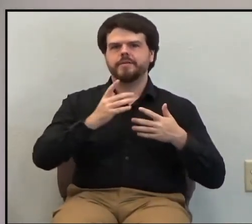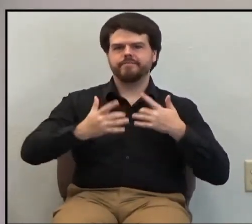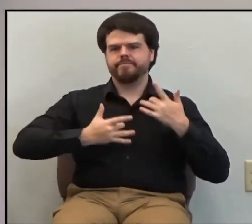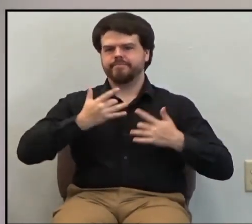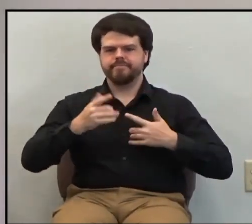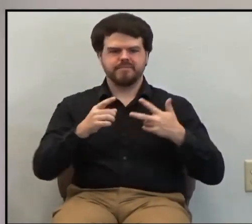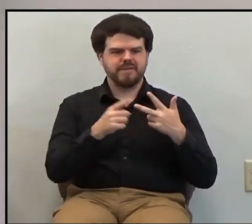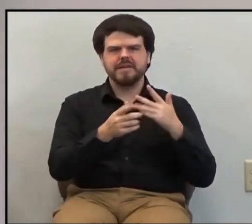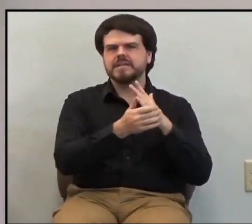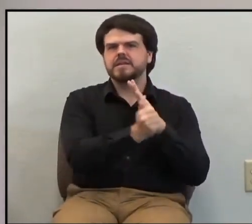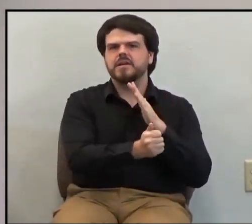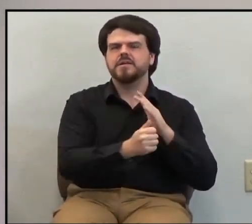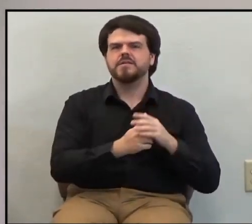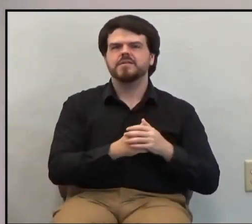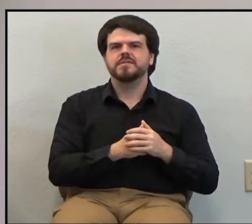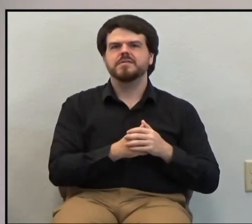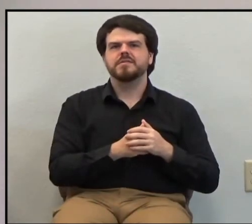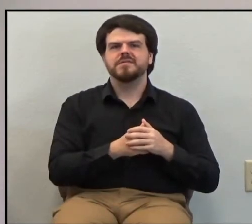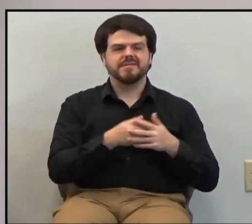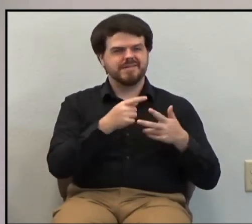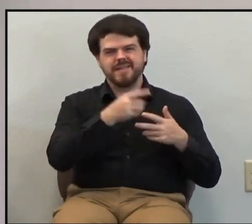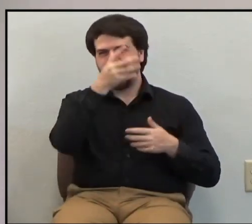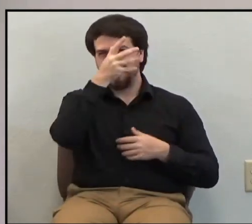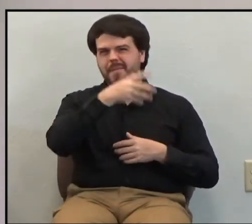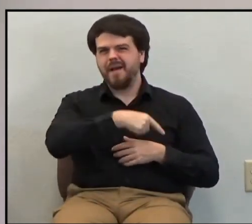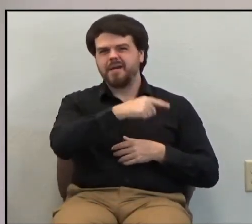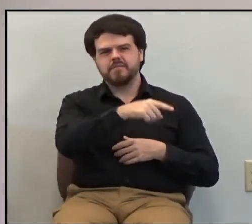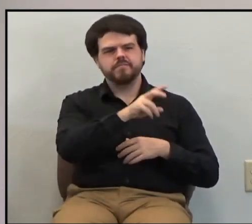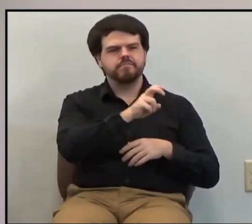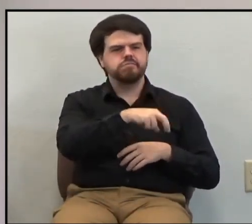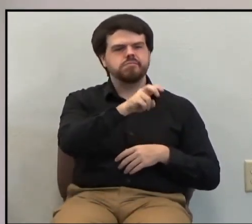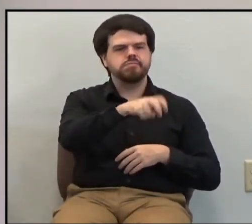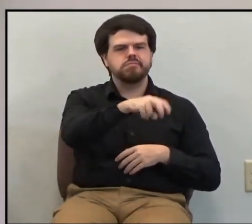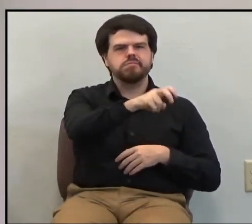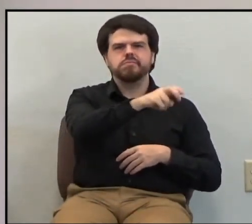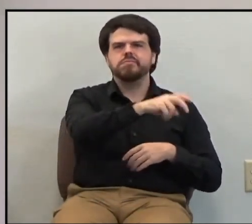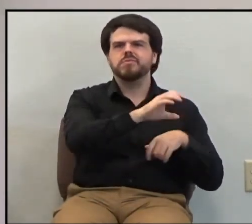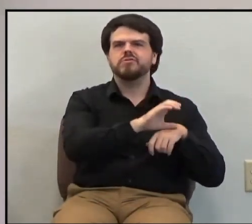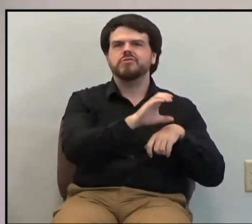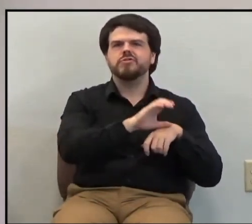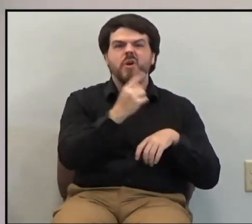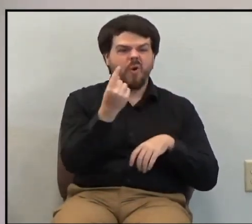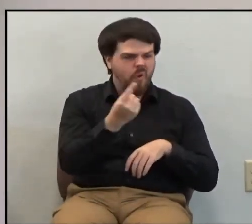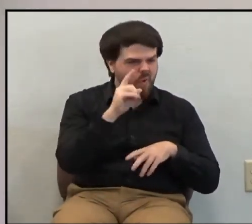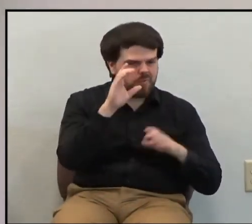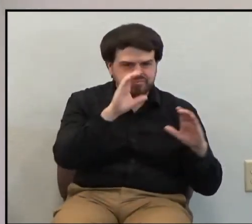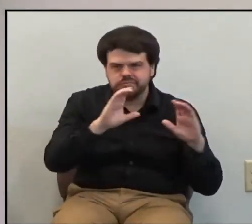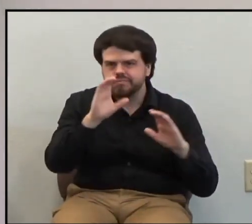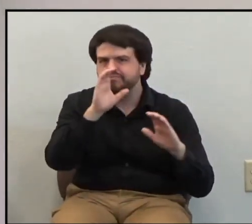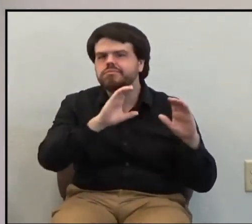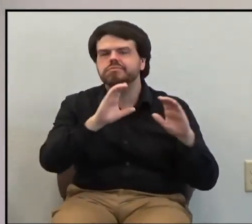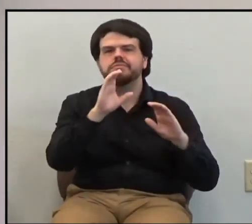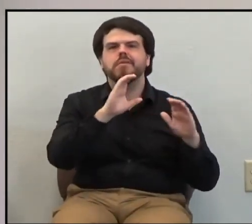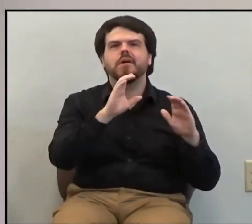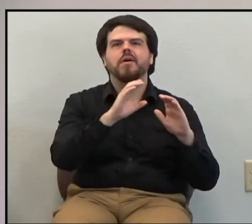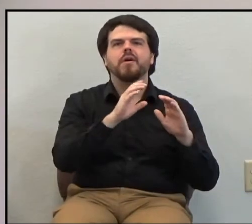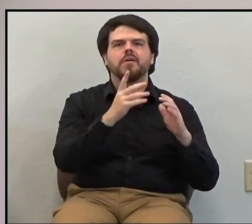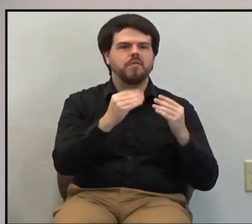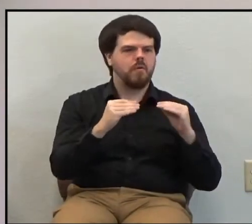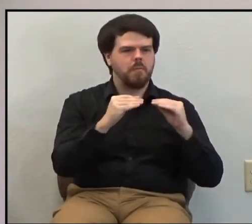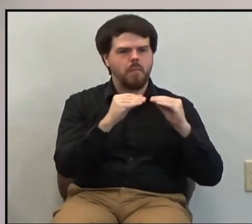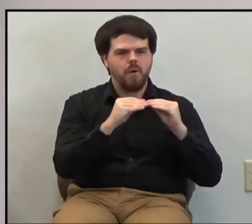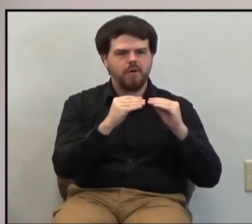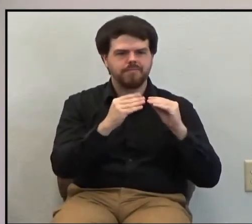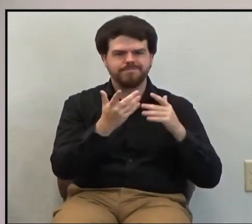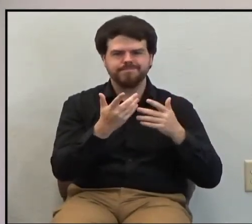but then a man floats from church to church to church to church always looking for a vertical